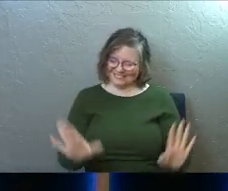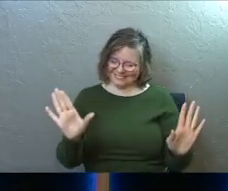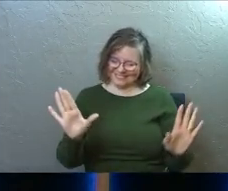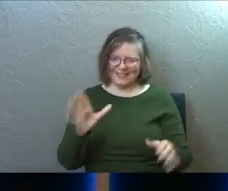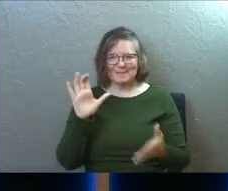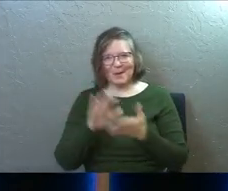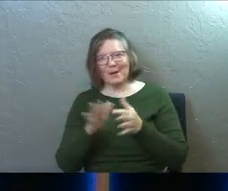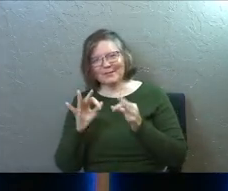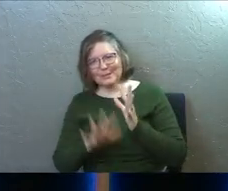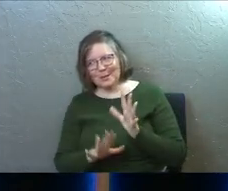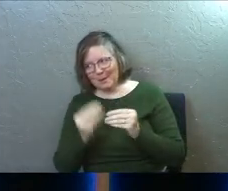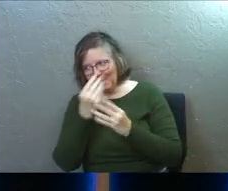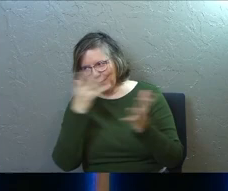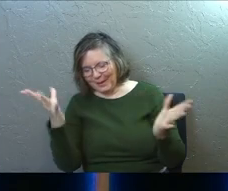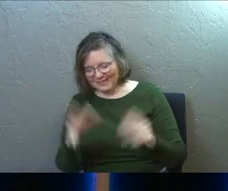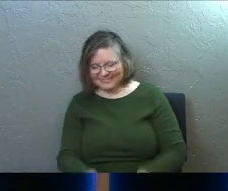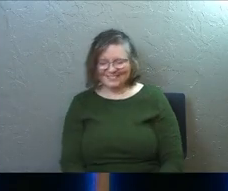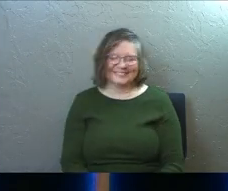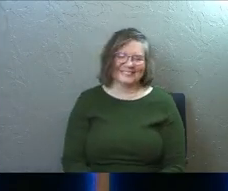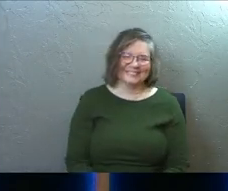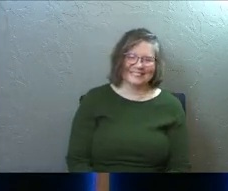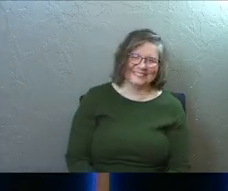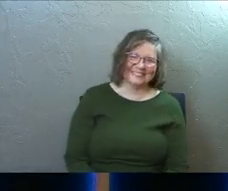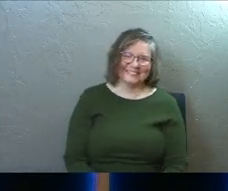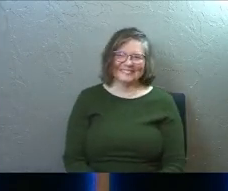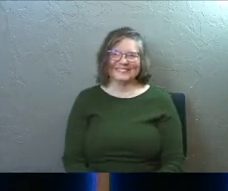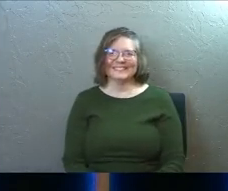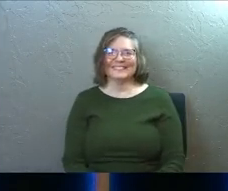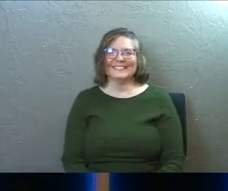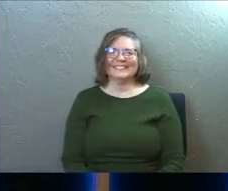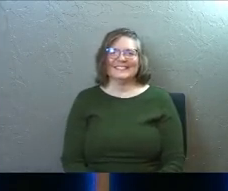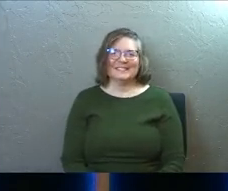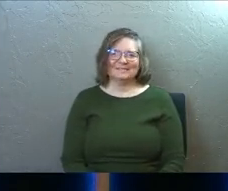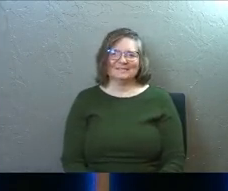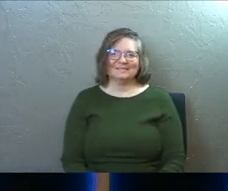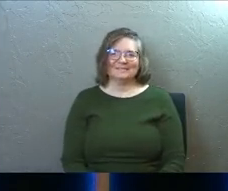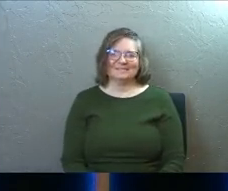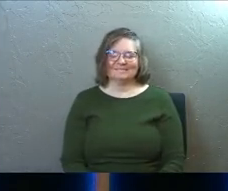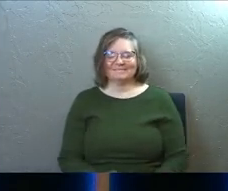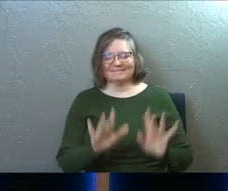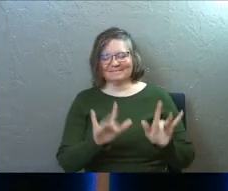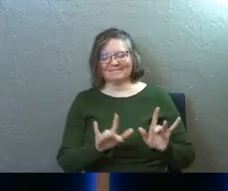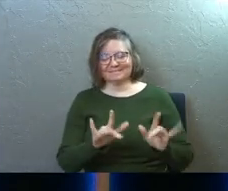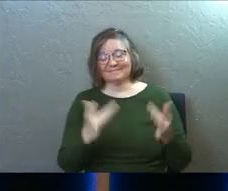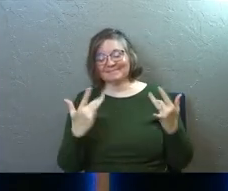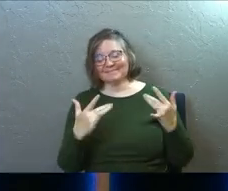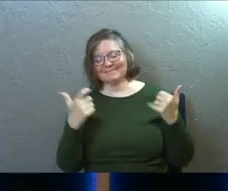My wife's the interpreter, by the way. If you don't know. Poor thing.